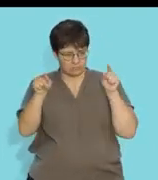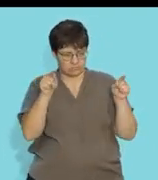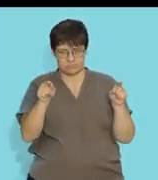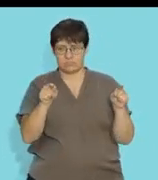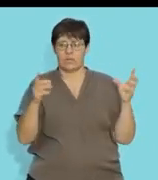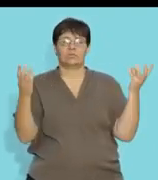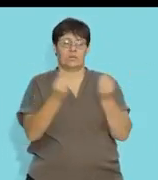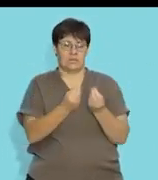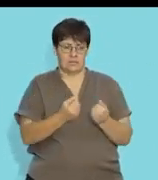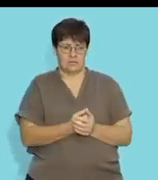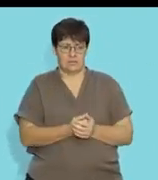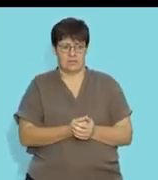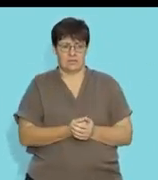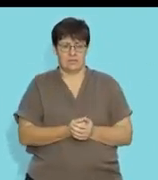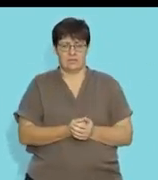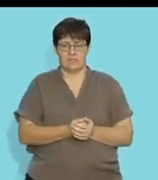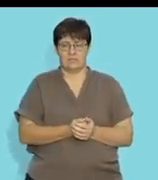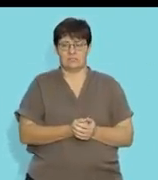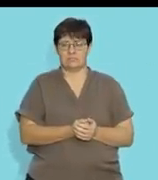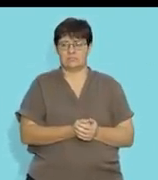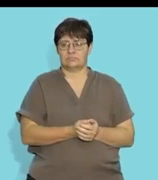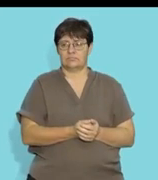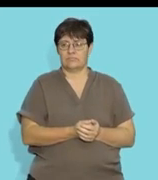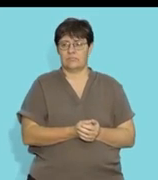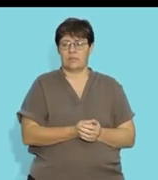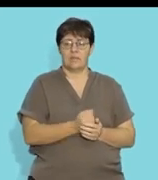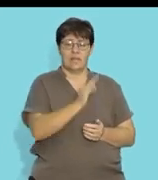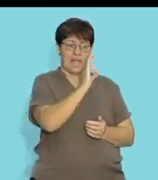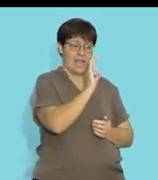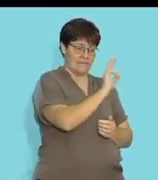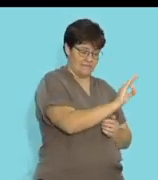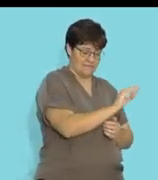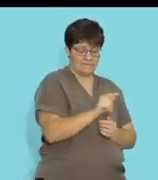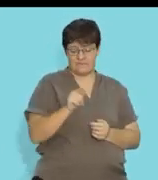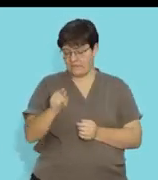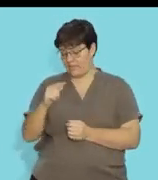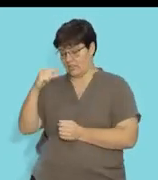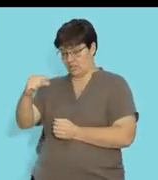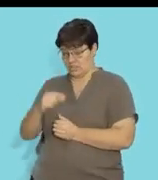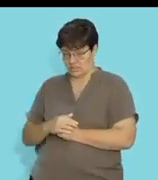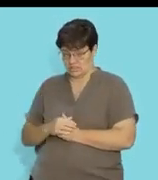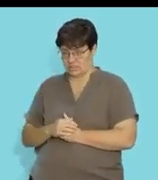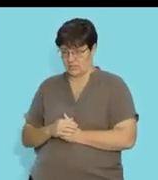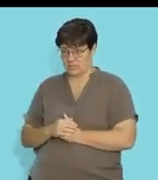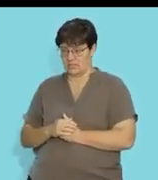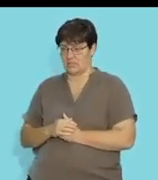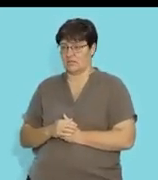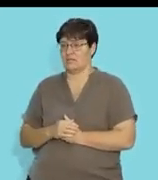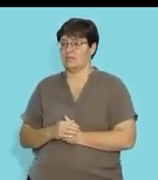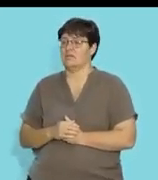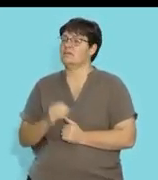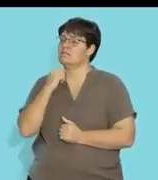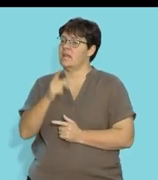these two things. So I will say, I will call this one the f and then I will call this one the g.